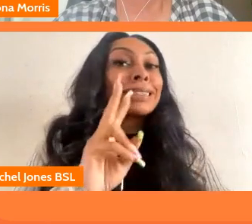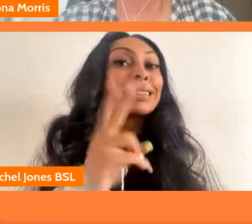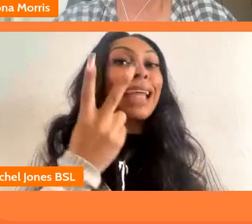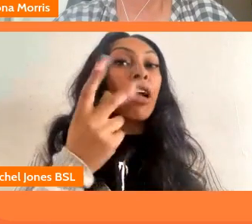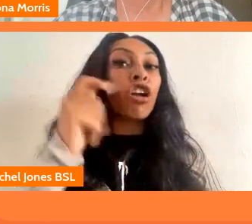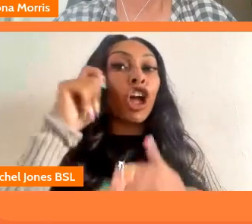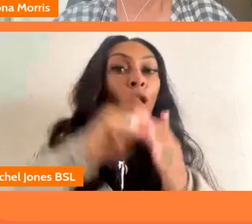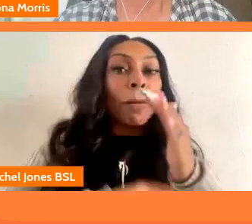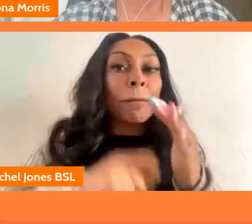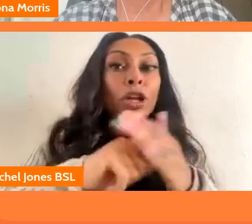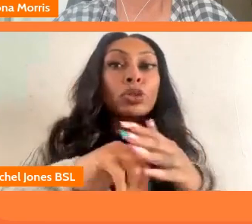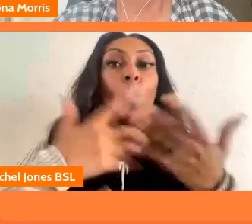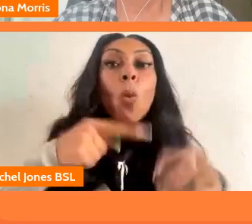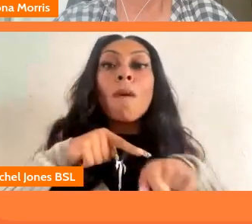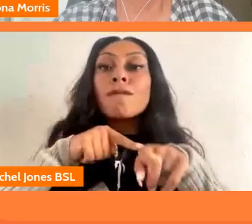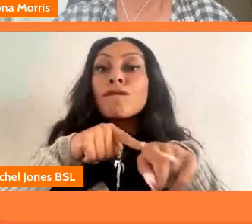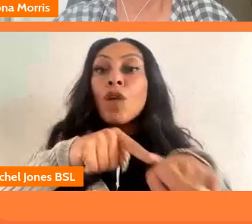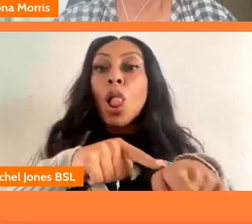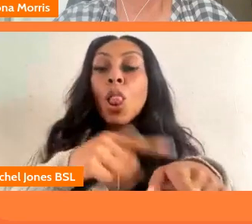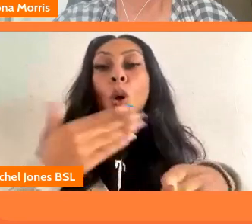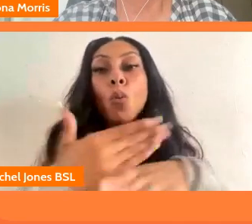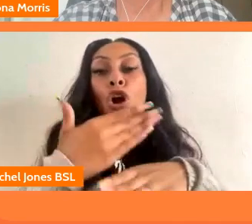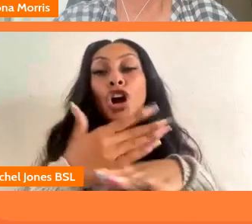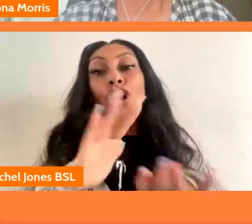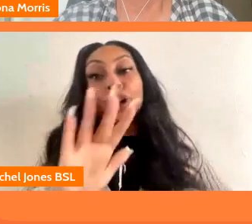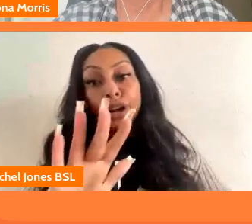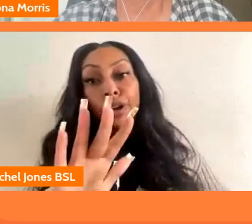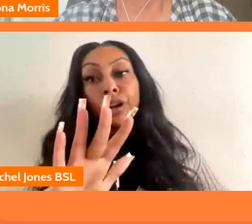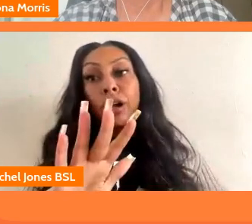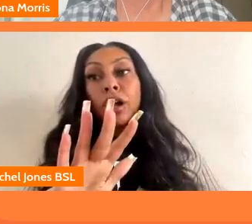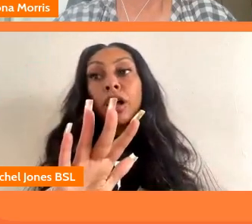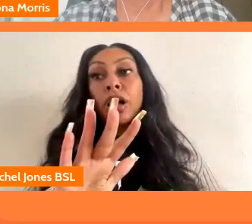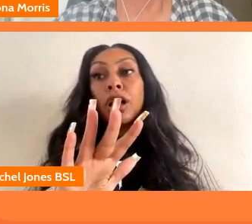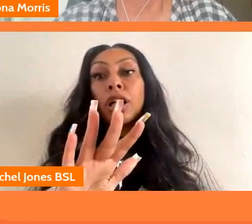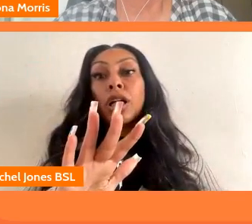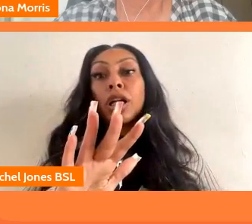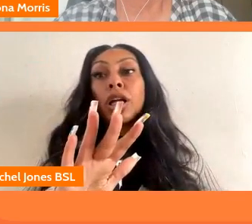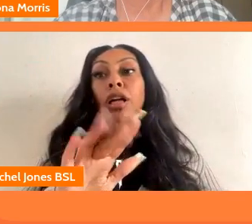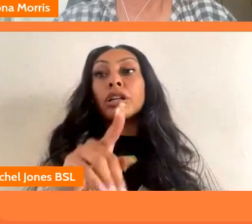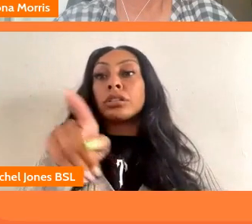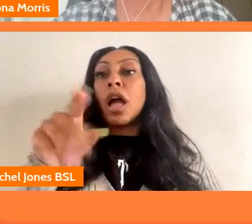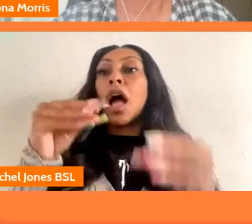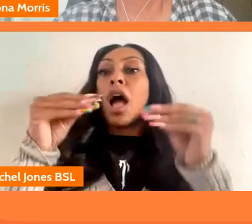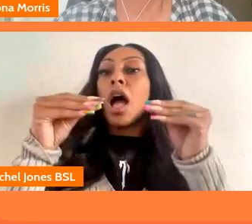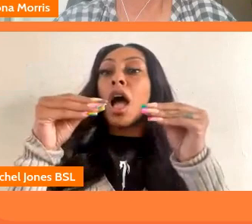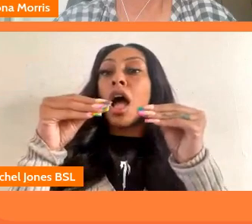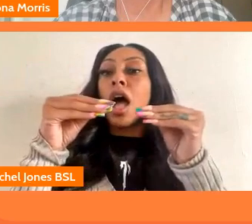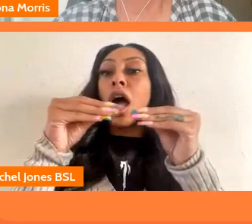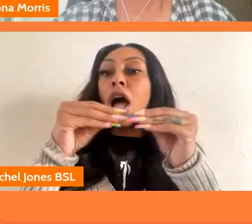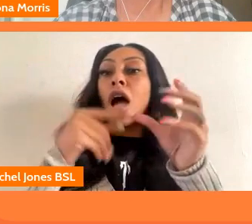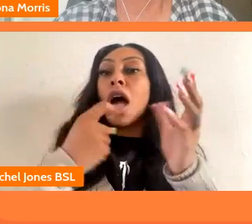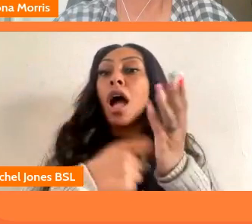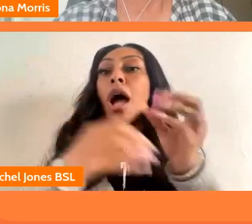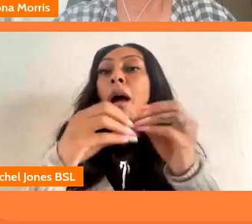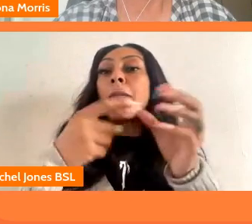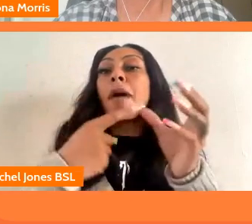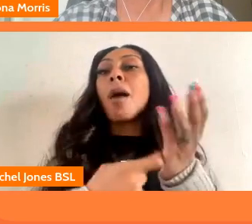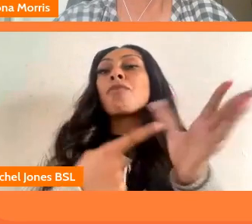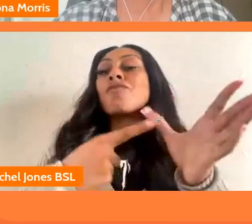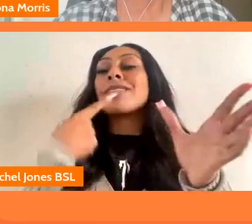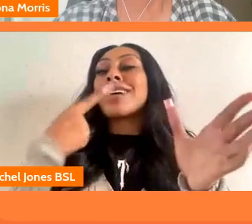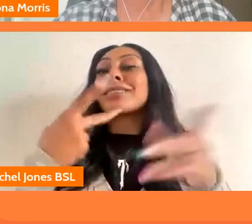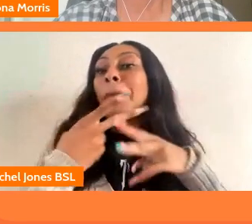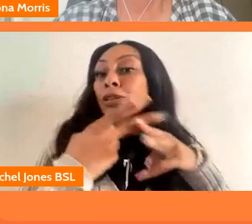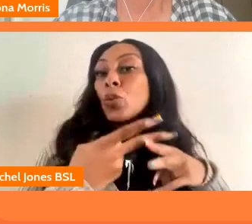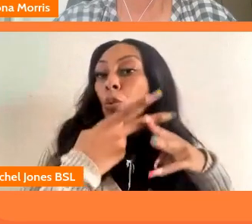so those programs that do have and again you know um what barbara was talking about as well that element of mentoring as well it